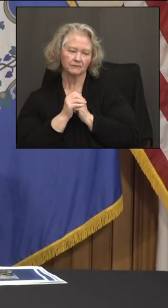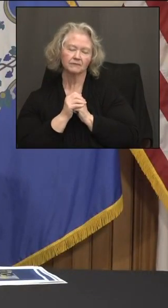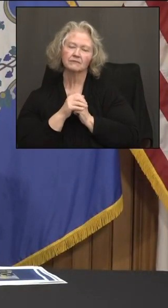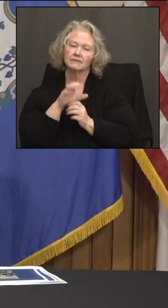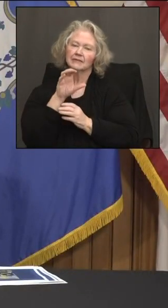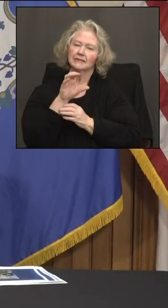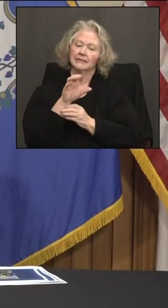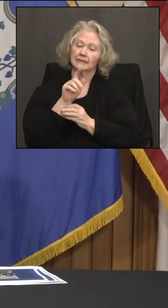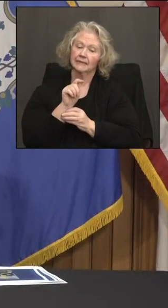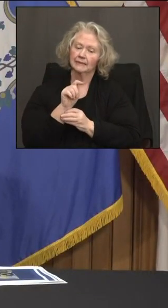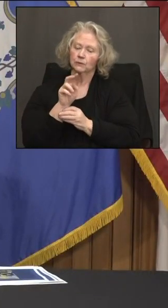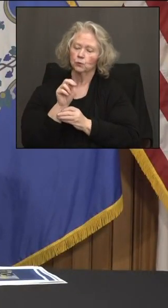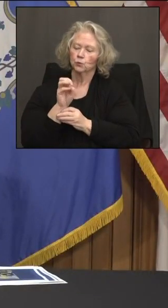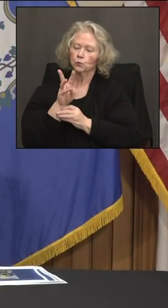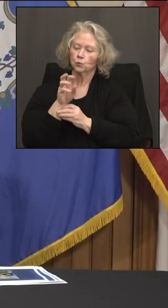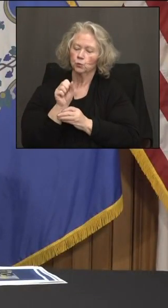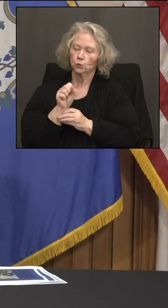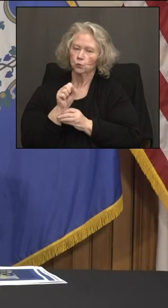CT News Junkie.